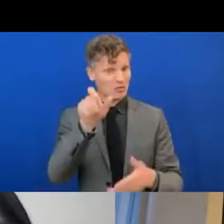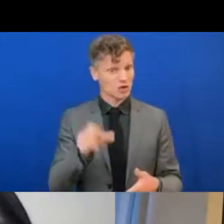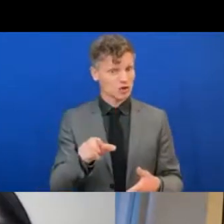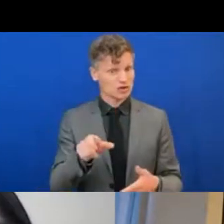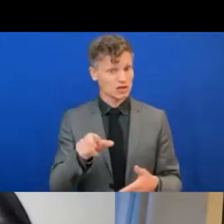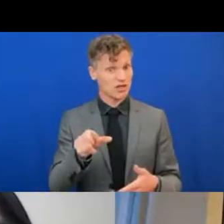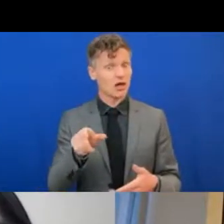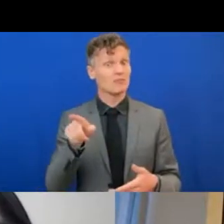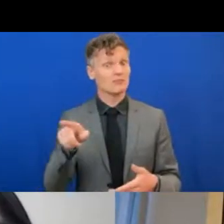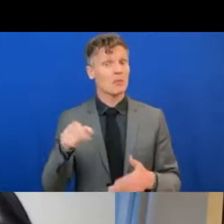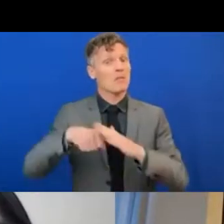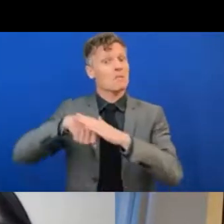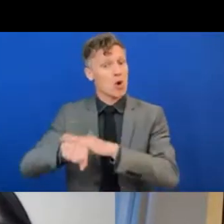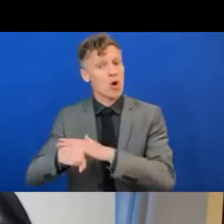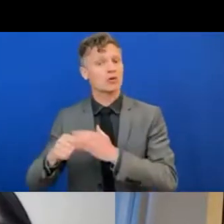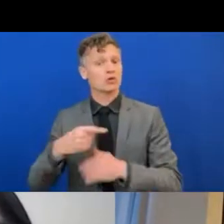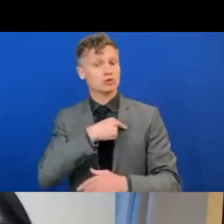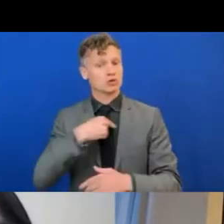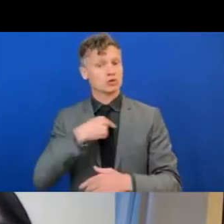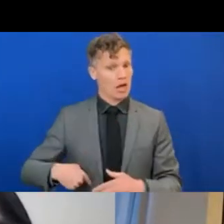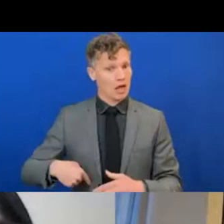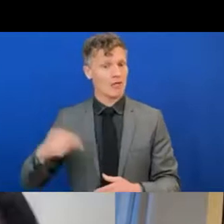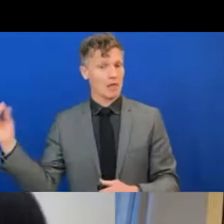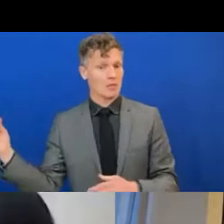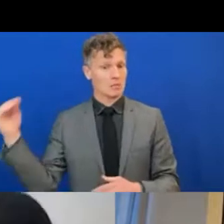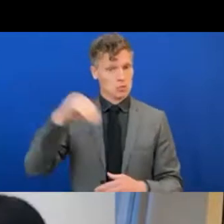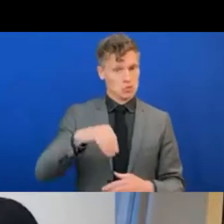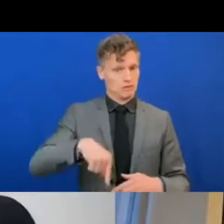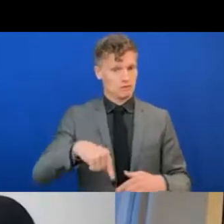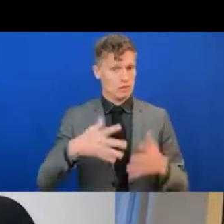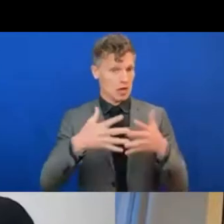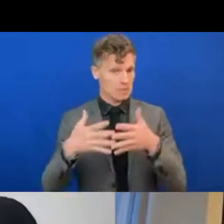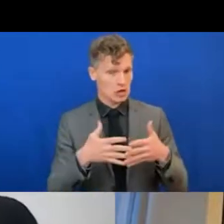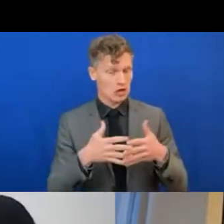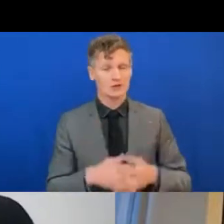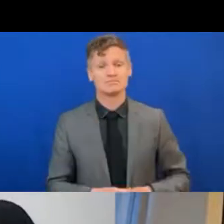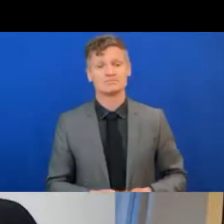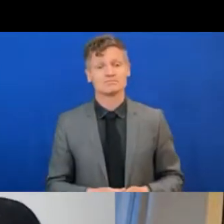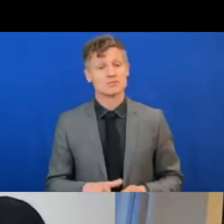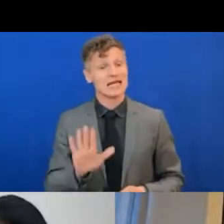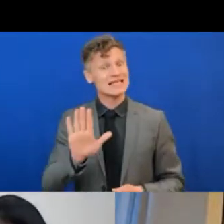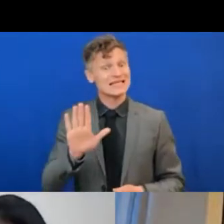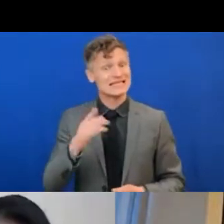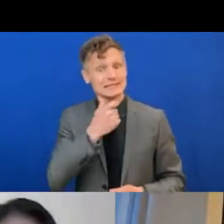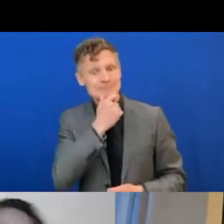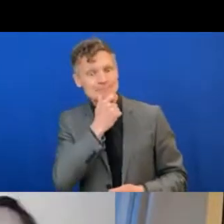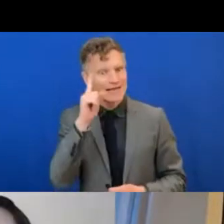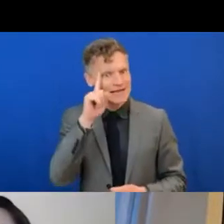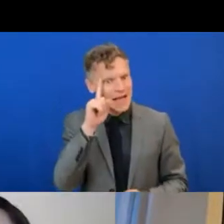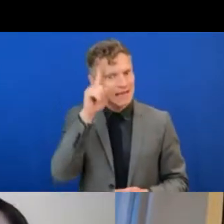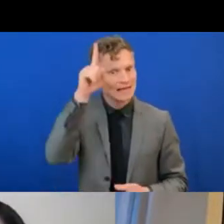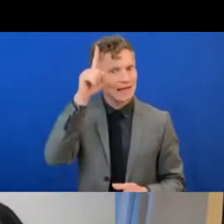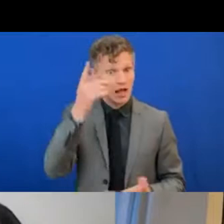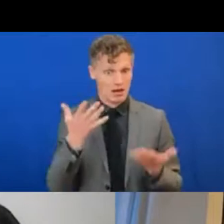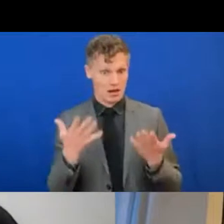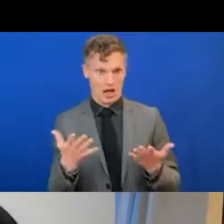It is that innovation that has now enabled us to, one of the platforms,